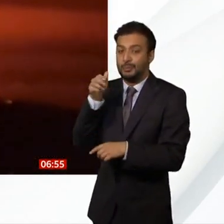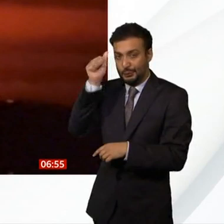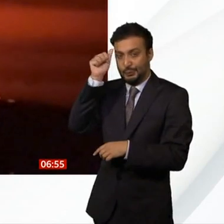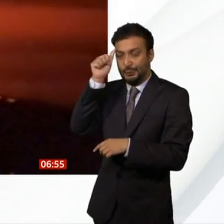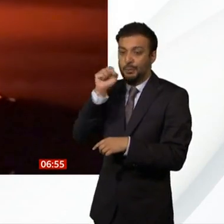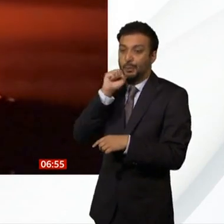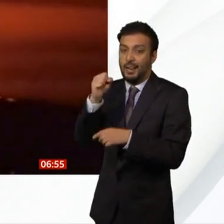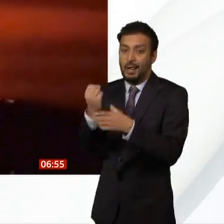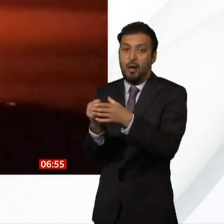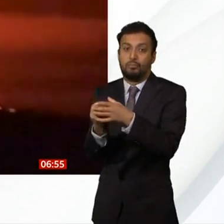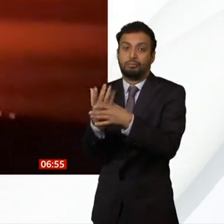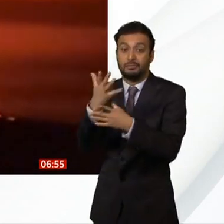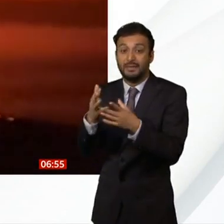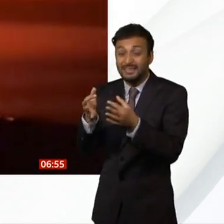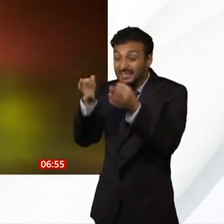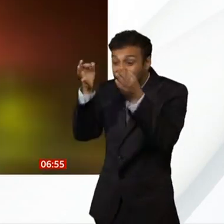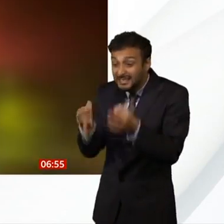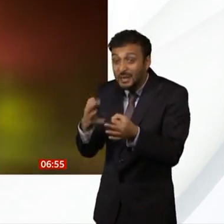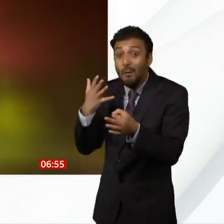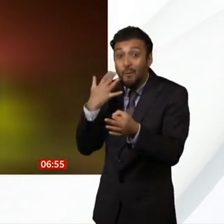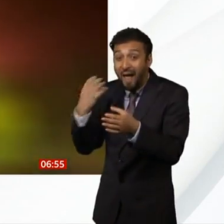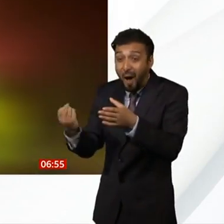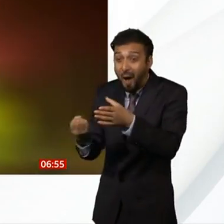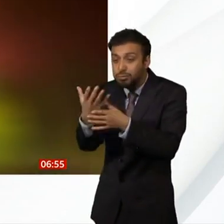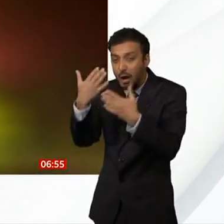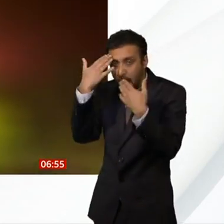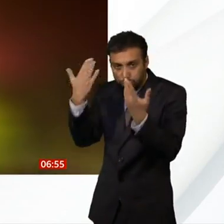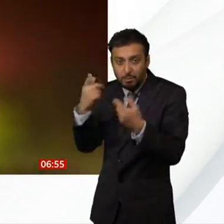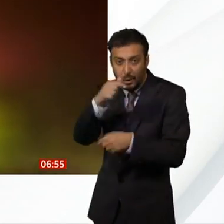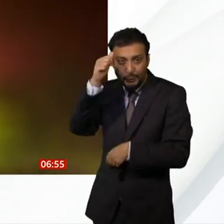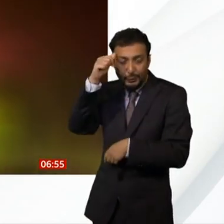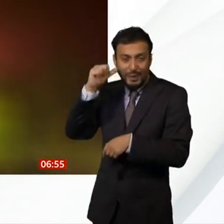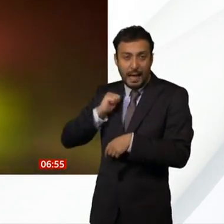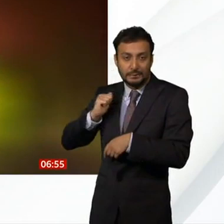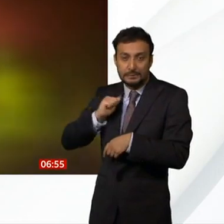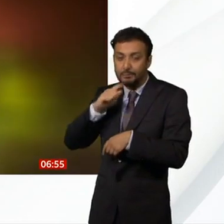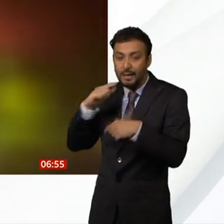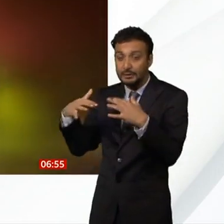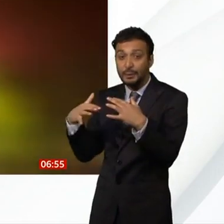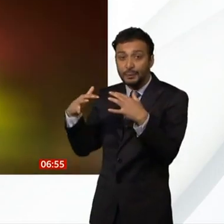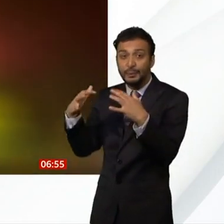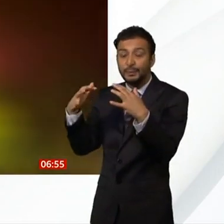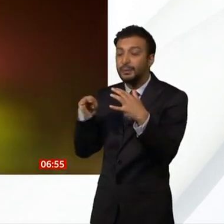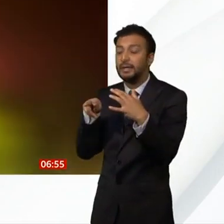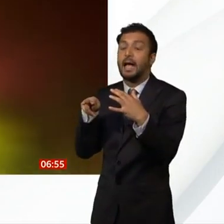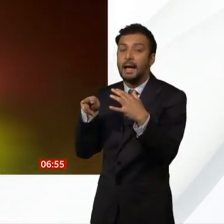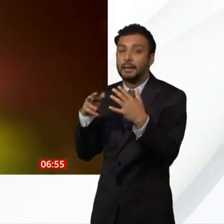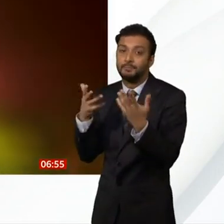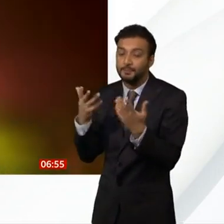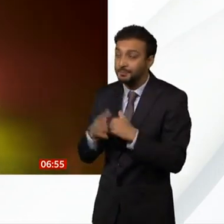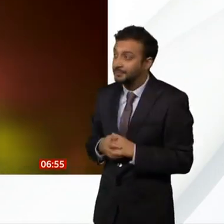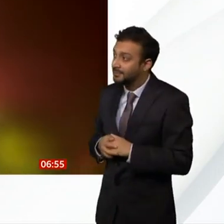when this was going to happen. But it's a pretty big deal in terms of the science, but it's also